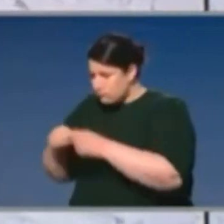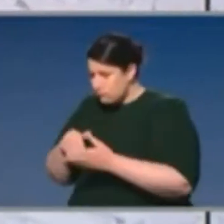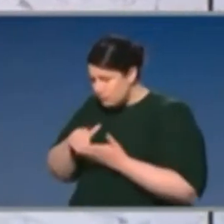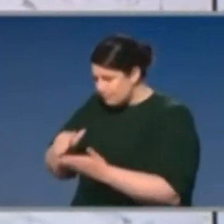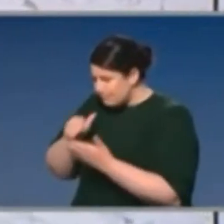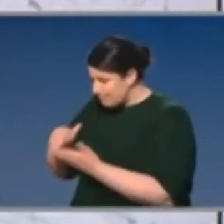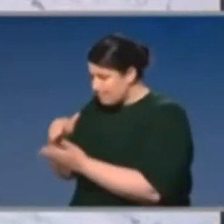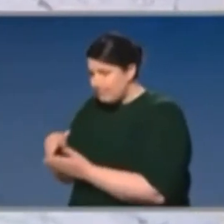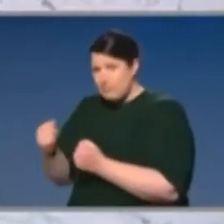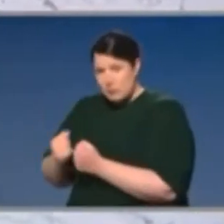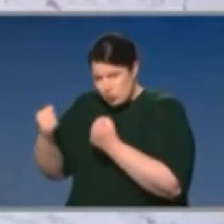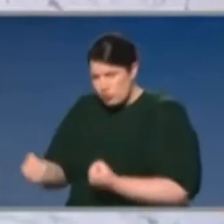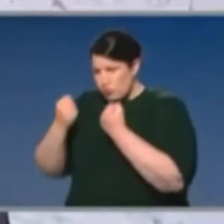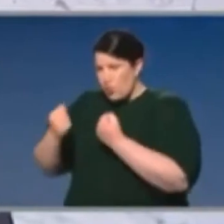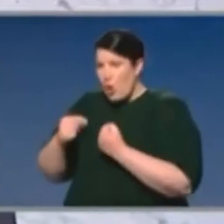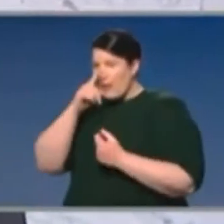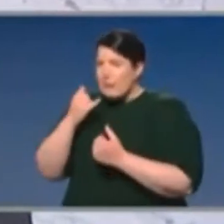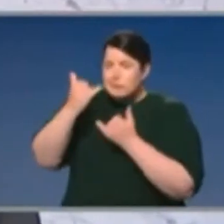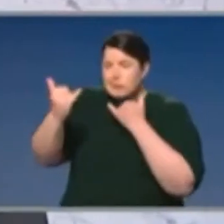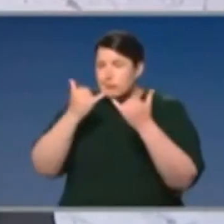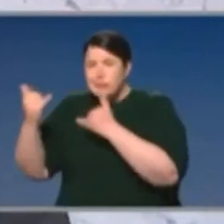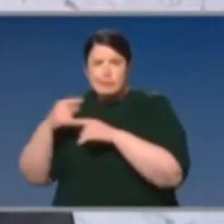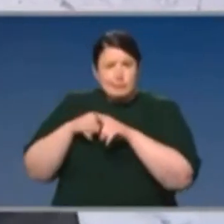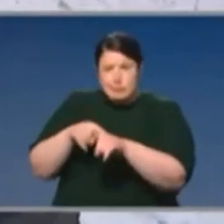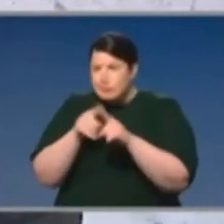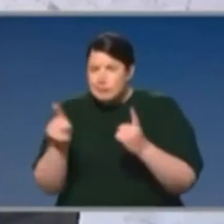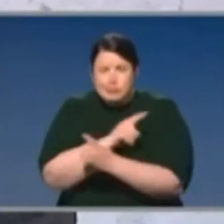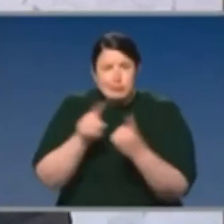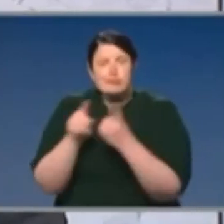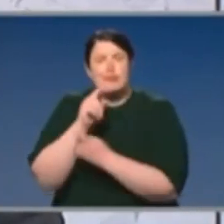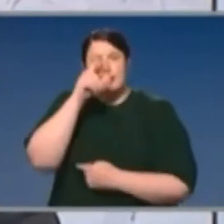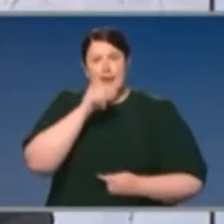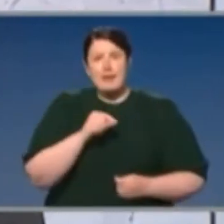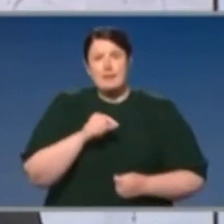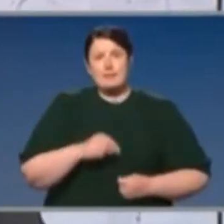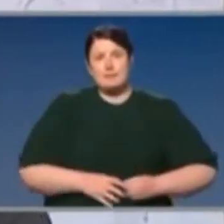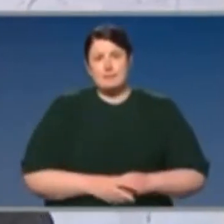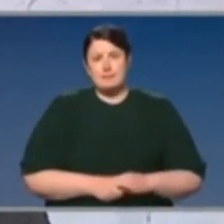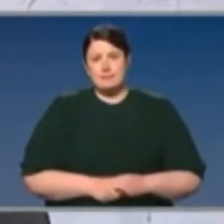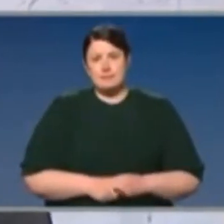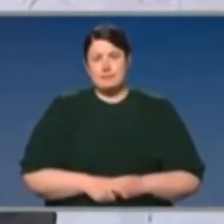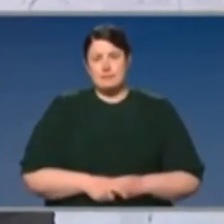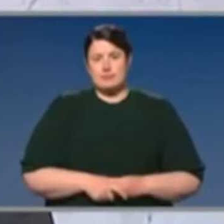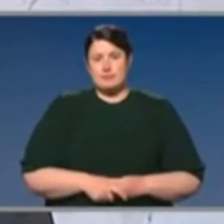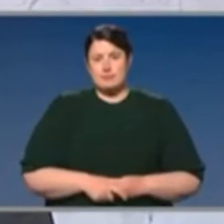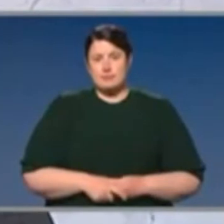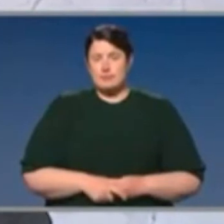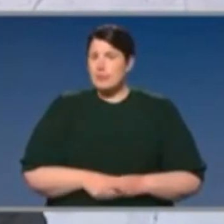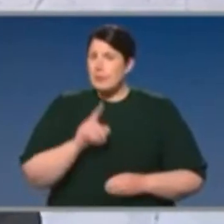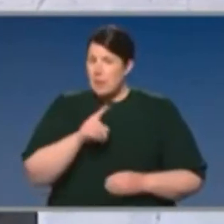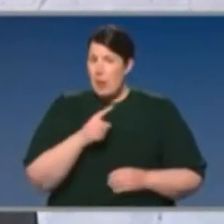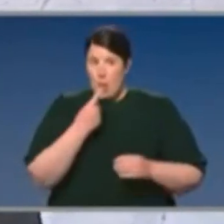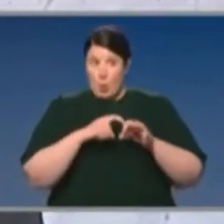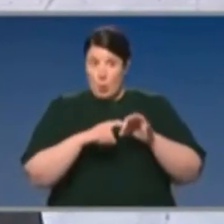assist the Victorian Government to build their systems and their information systems, which I think has greatly improved the situation in Victoria. I think one of the